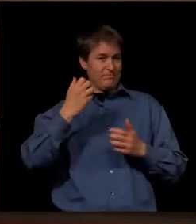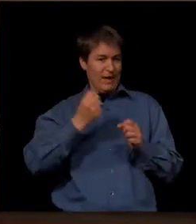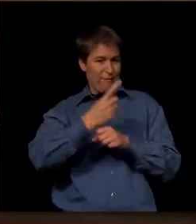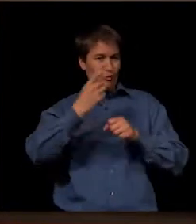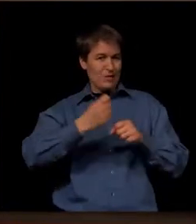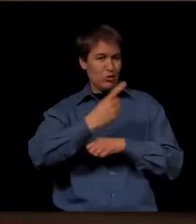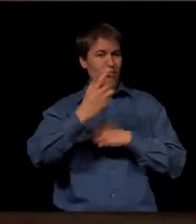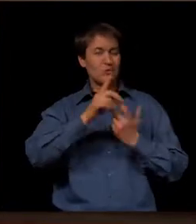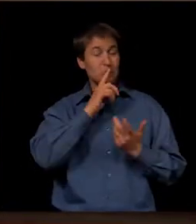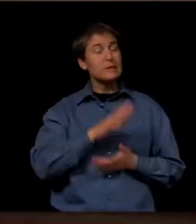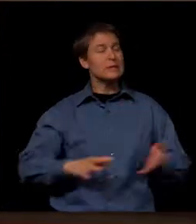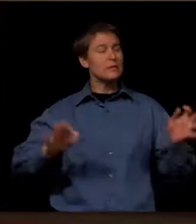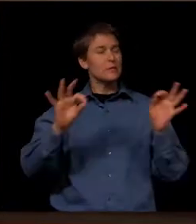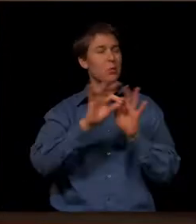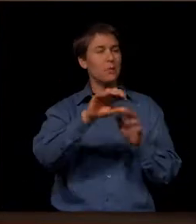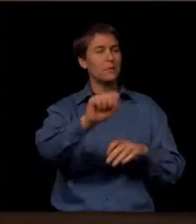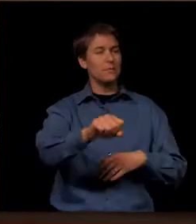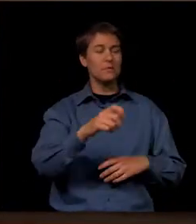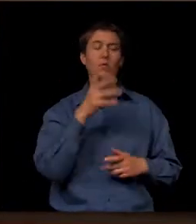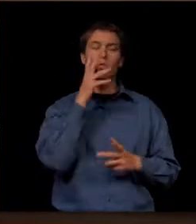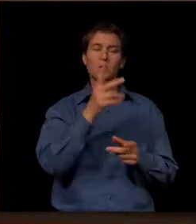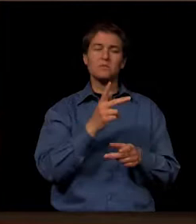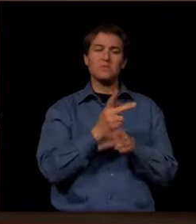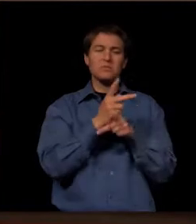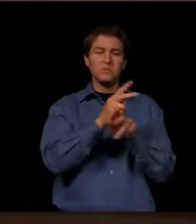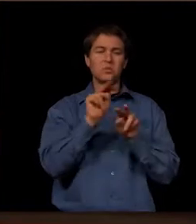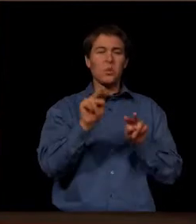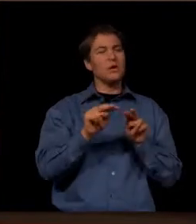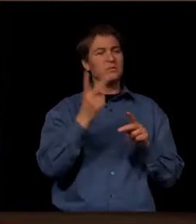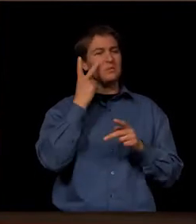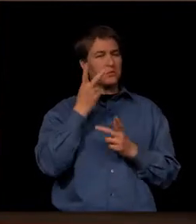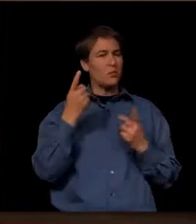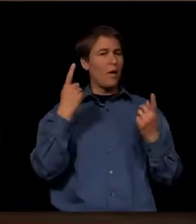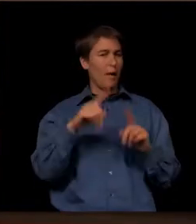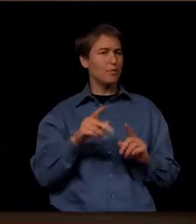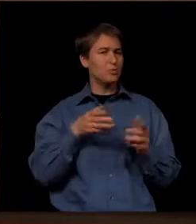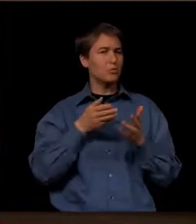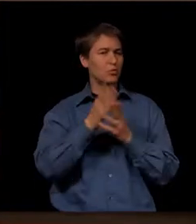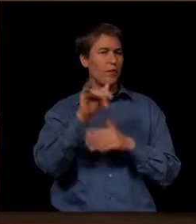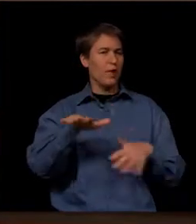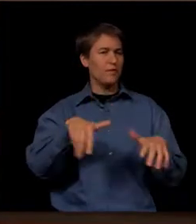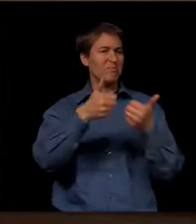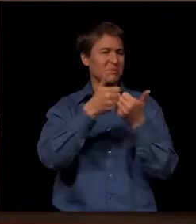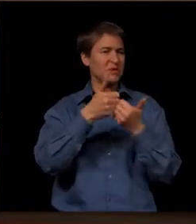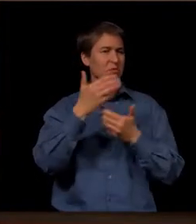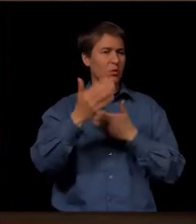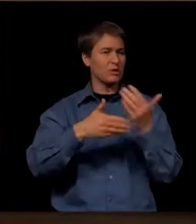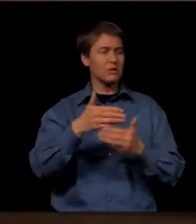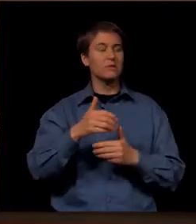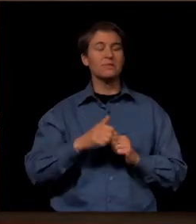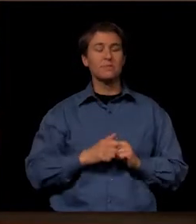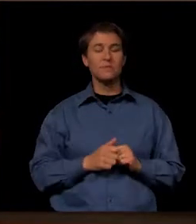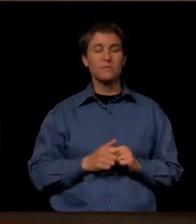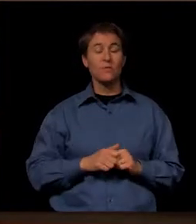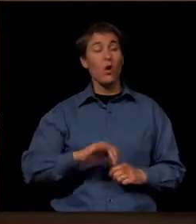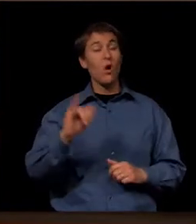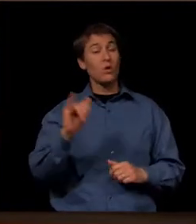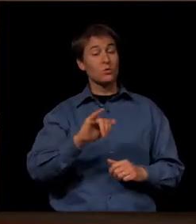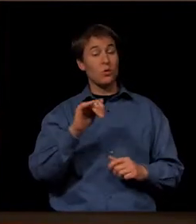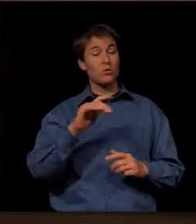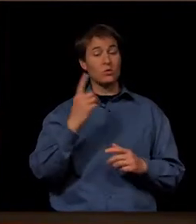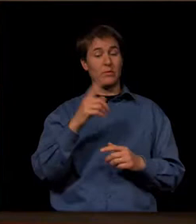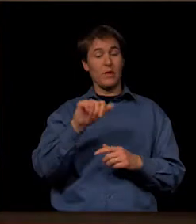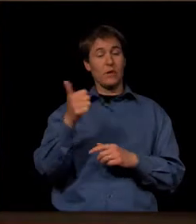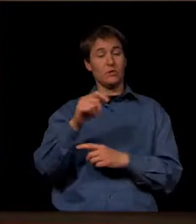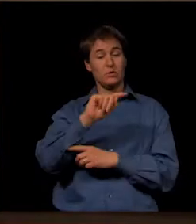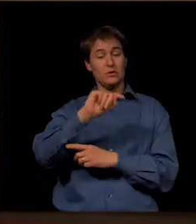very important to us. So we'll kind of keep watching and see what happens through the appeal. Also want to mention something else in Topeka that the K